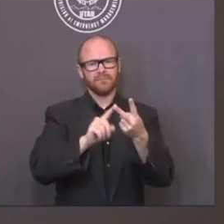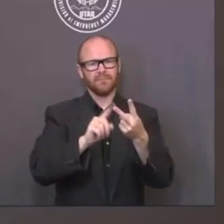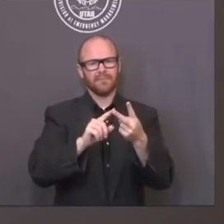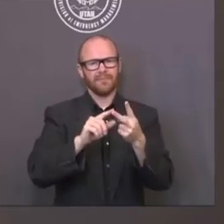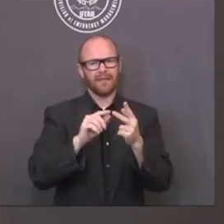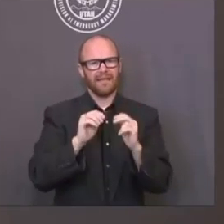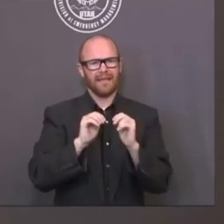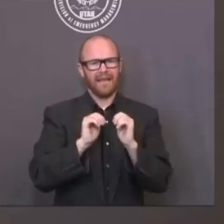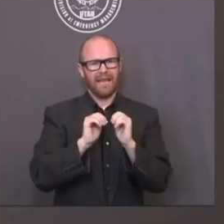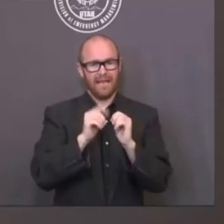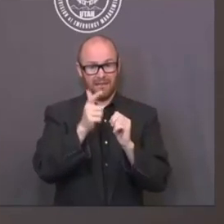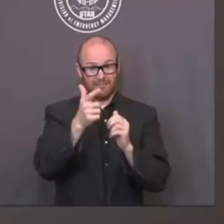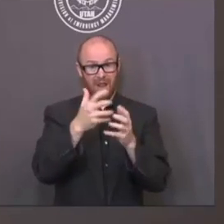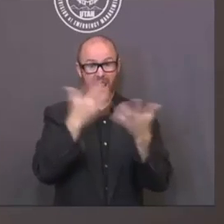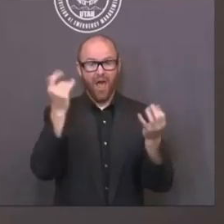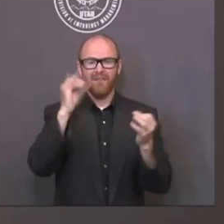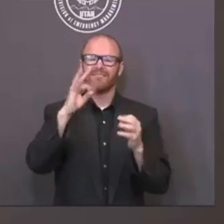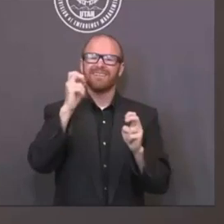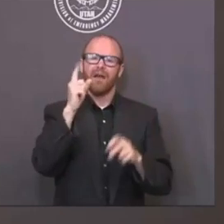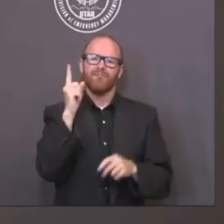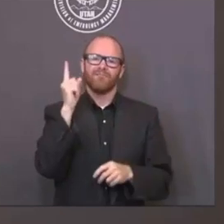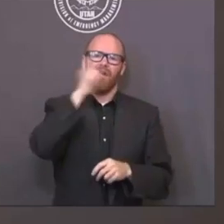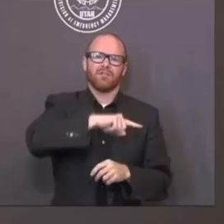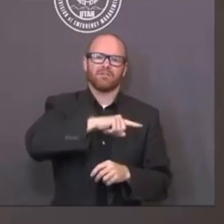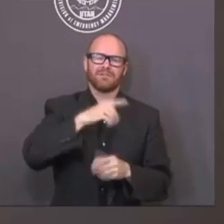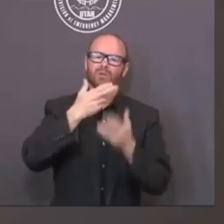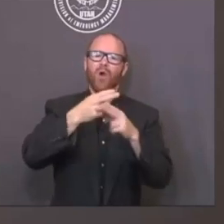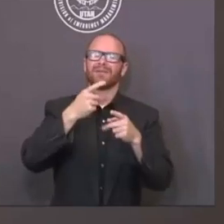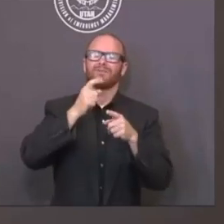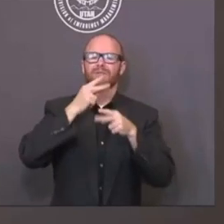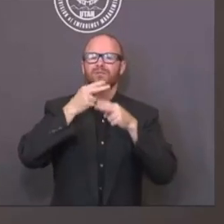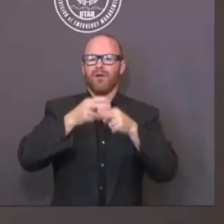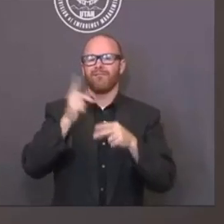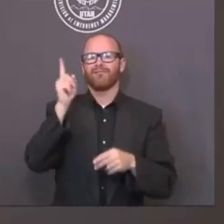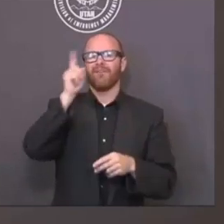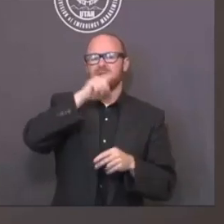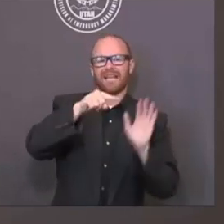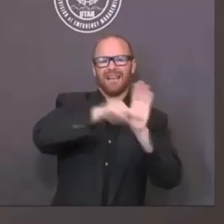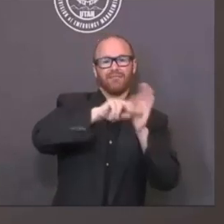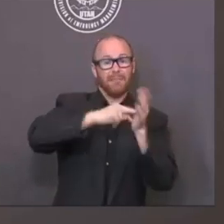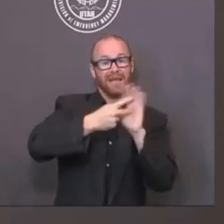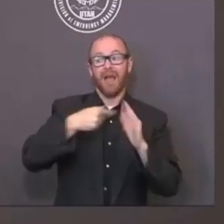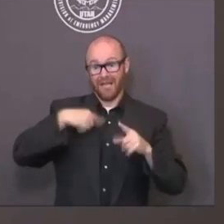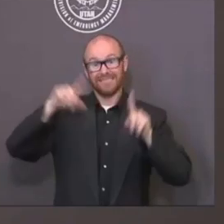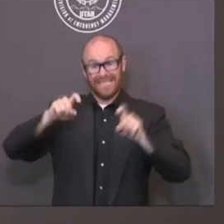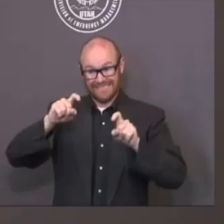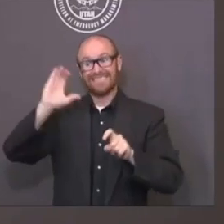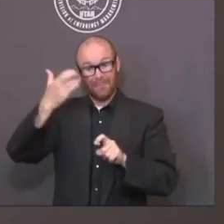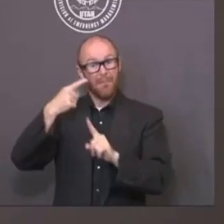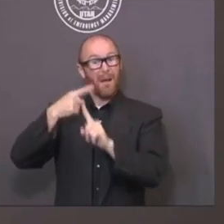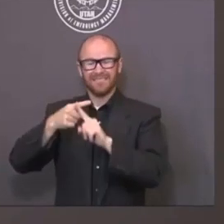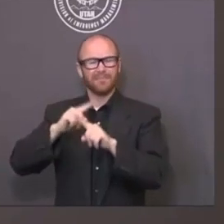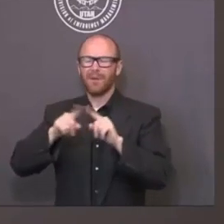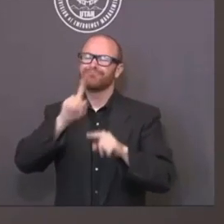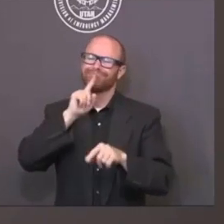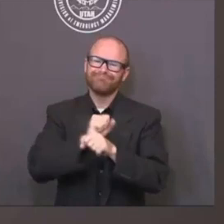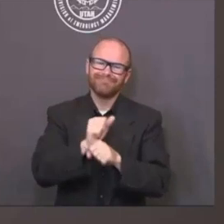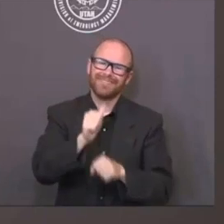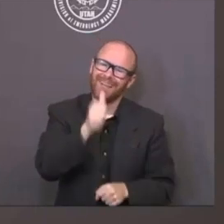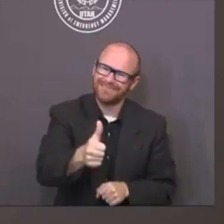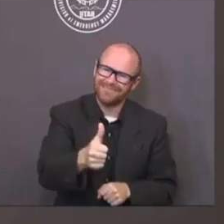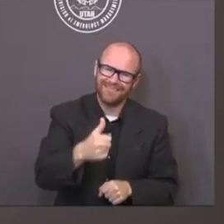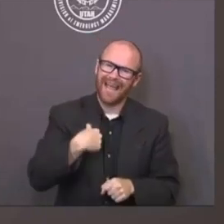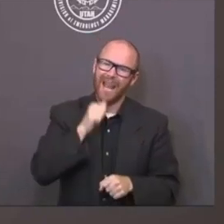have false negatives been to your knowledge? And three, if this is something everyone is doing, should we anticipate